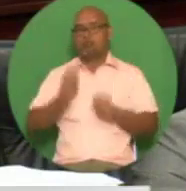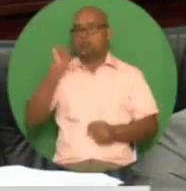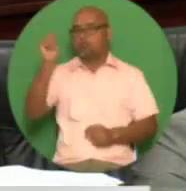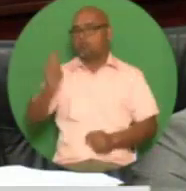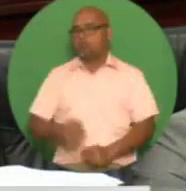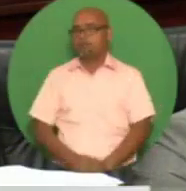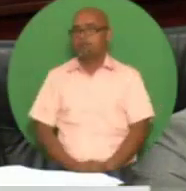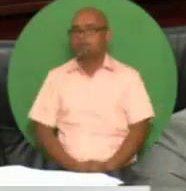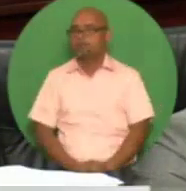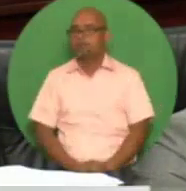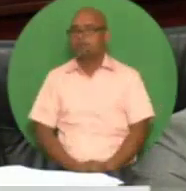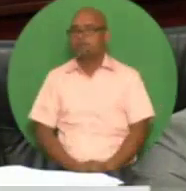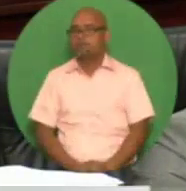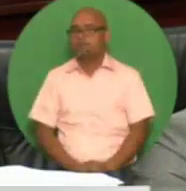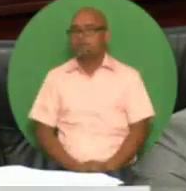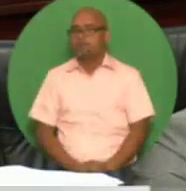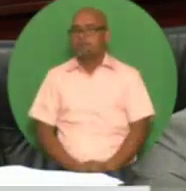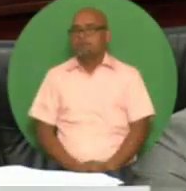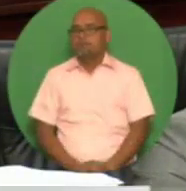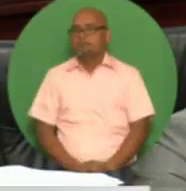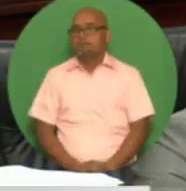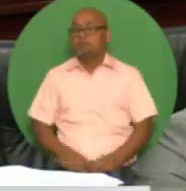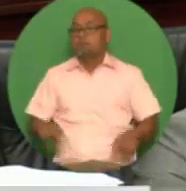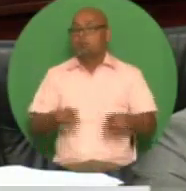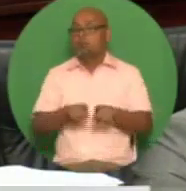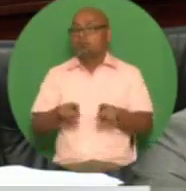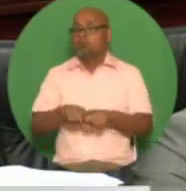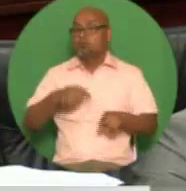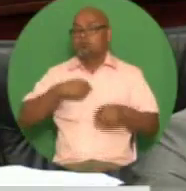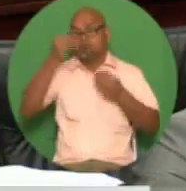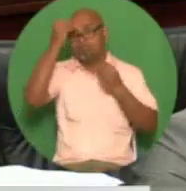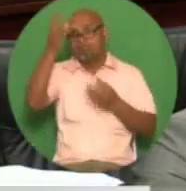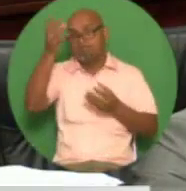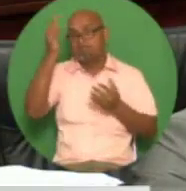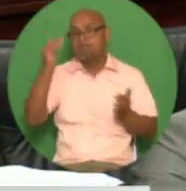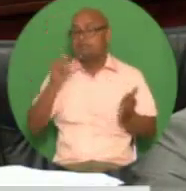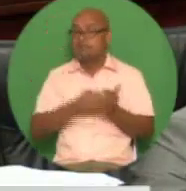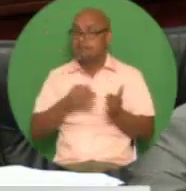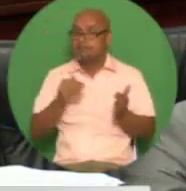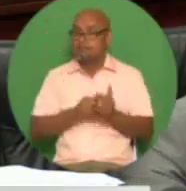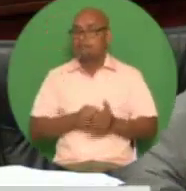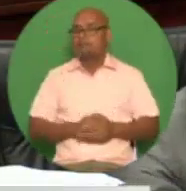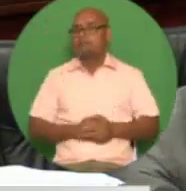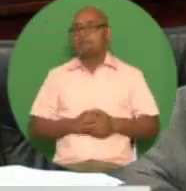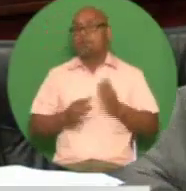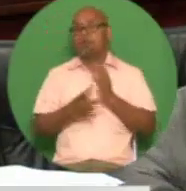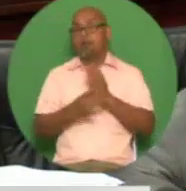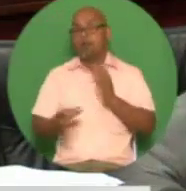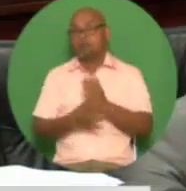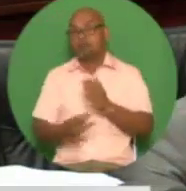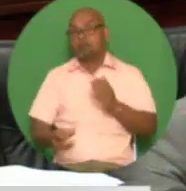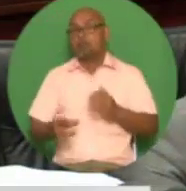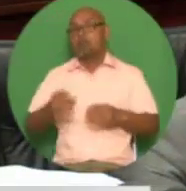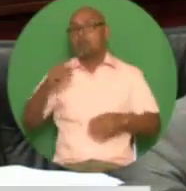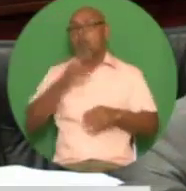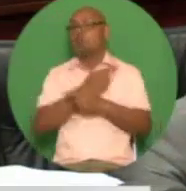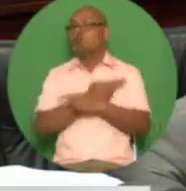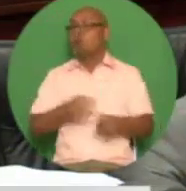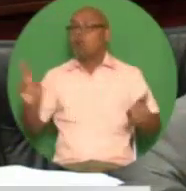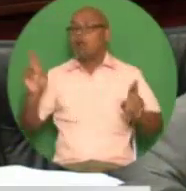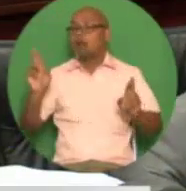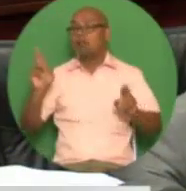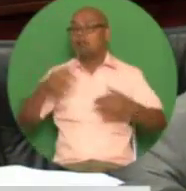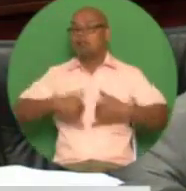I also wish to repeat the recent assurance given by petrotron that everything is in place to supply fuel